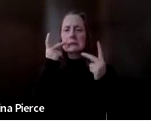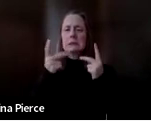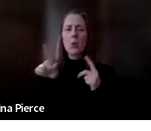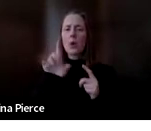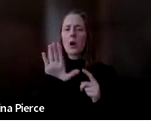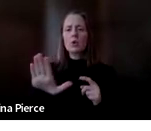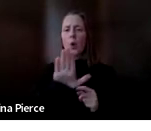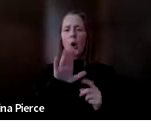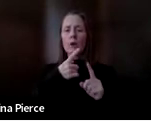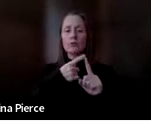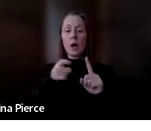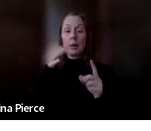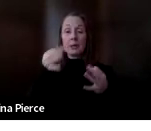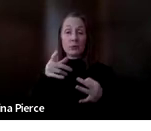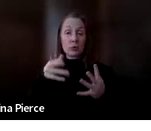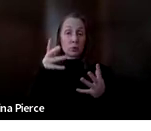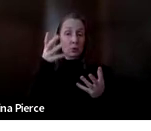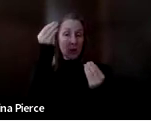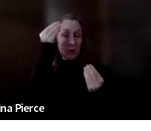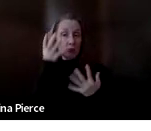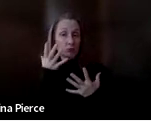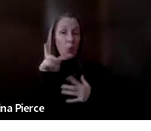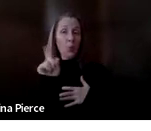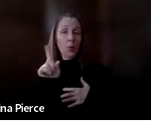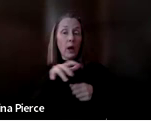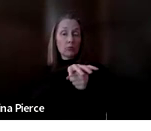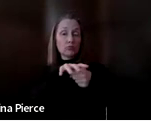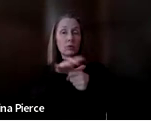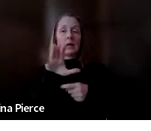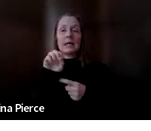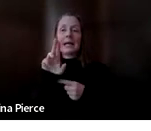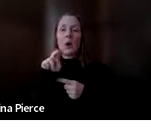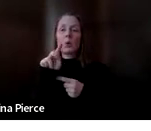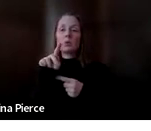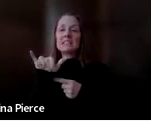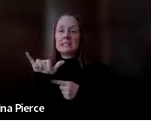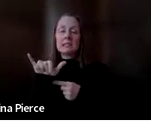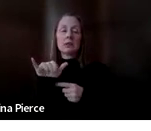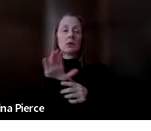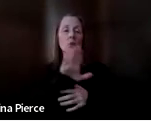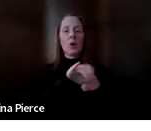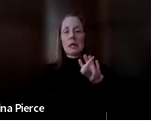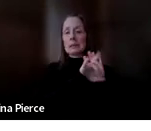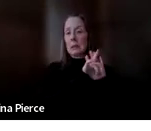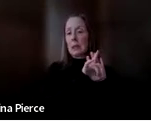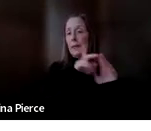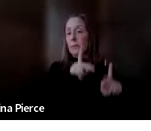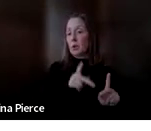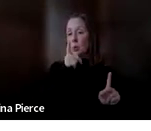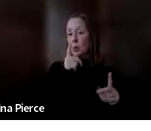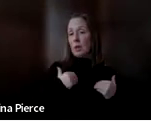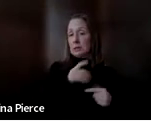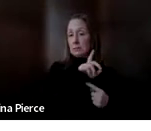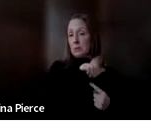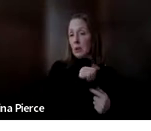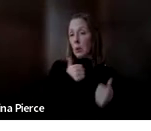from. If you feel like sharing what county you're part of and if you would like to share your identity. If you're a person with a disability or a family